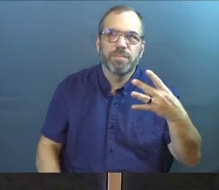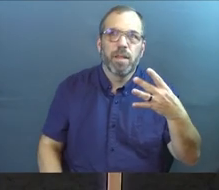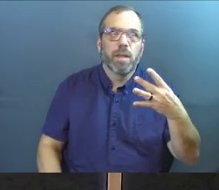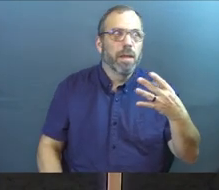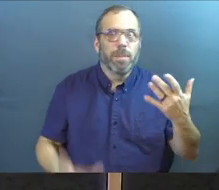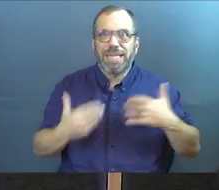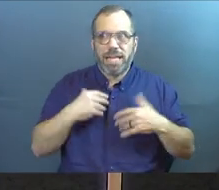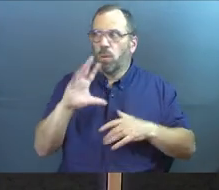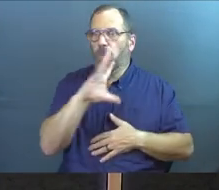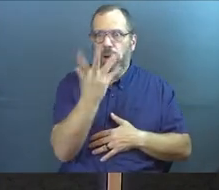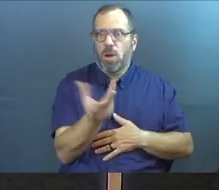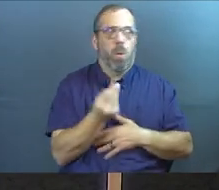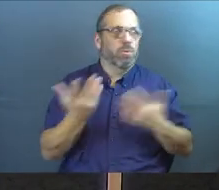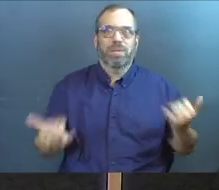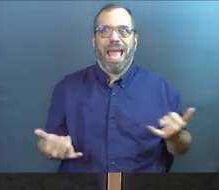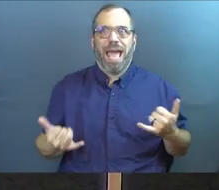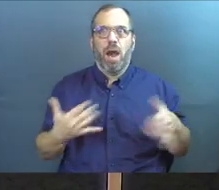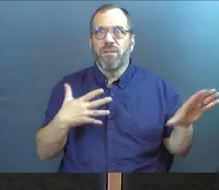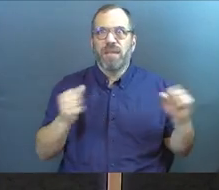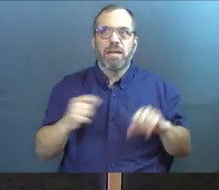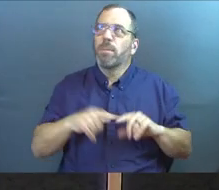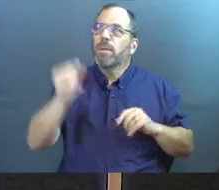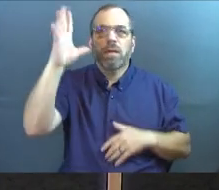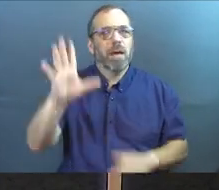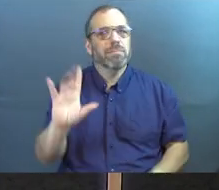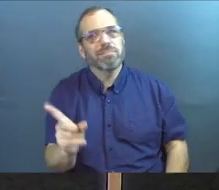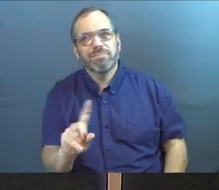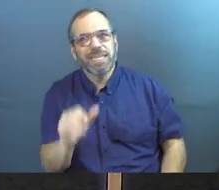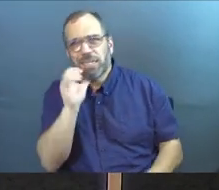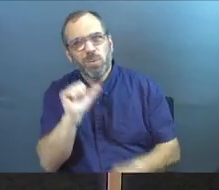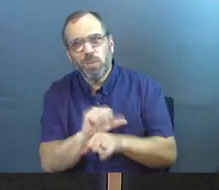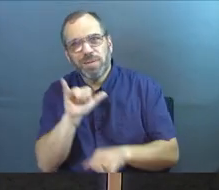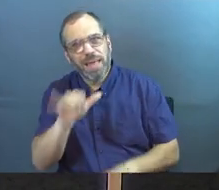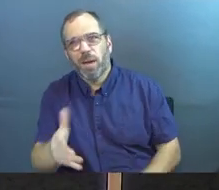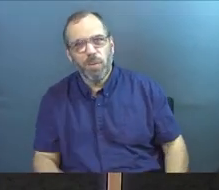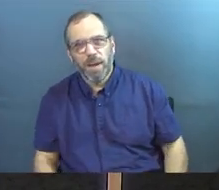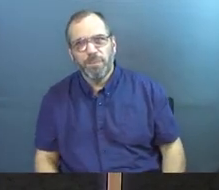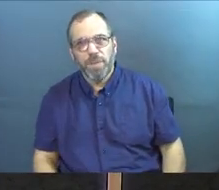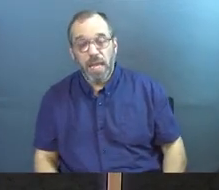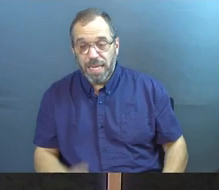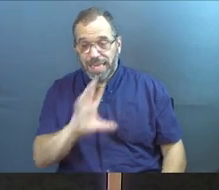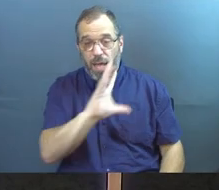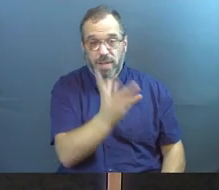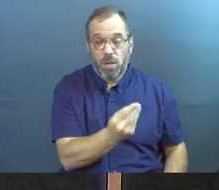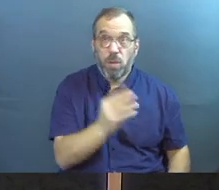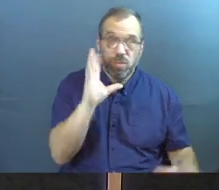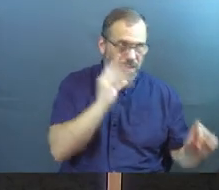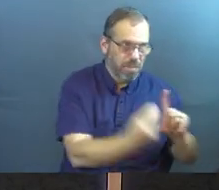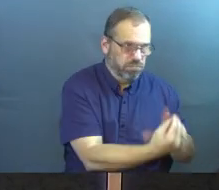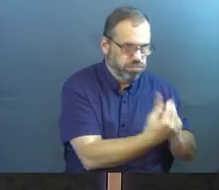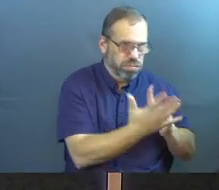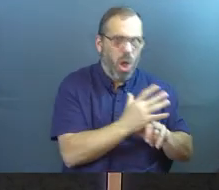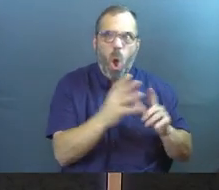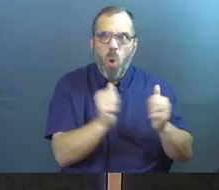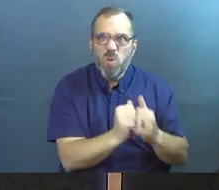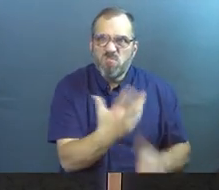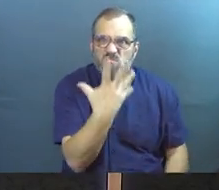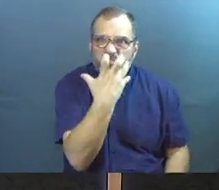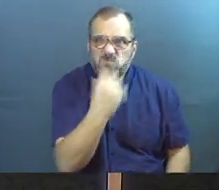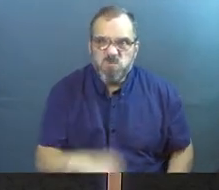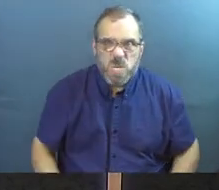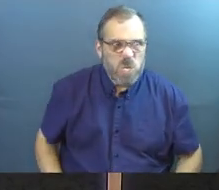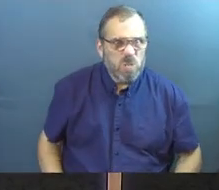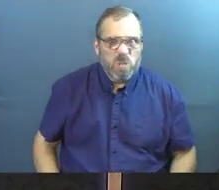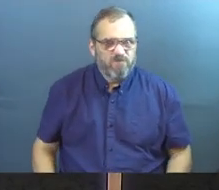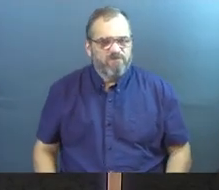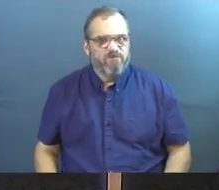That's how we want our culture to do it, but God won't do it that way. The other way our culture is loud is it comes with angry communication